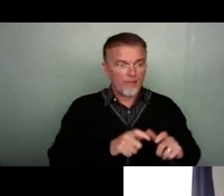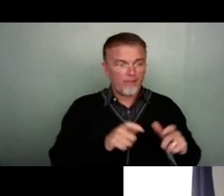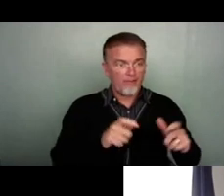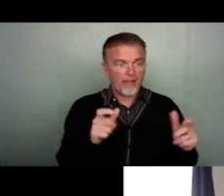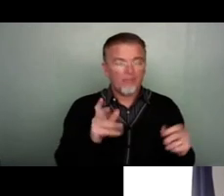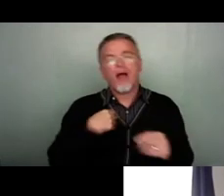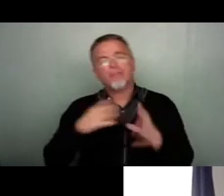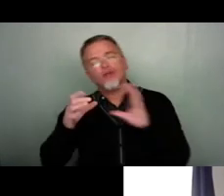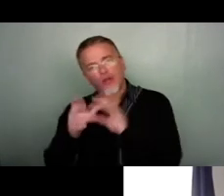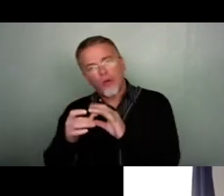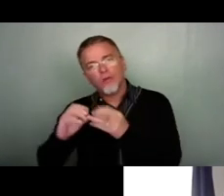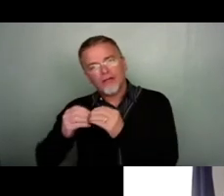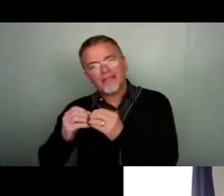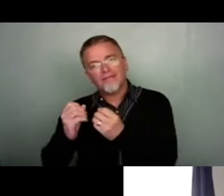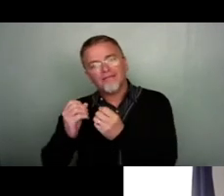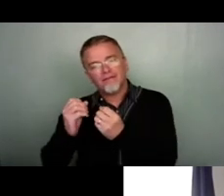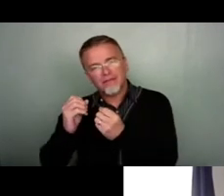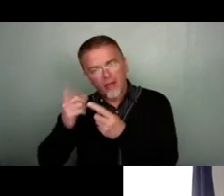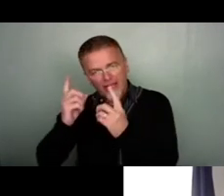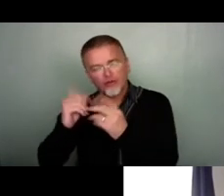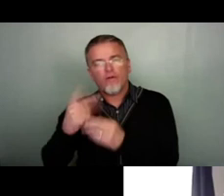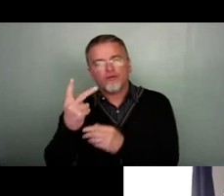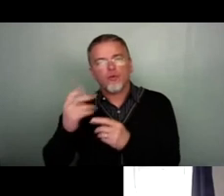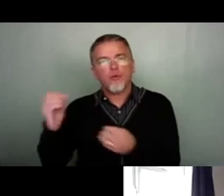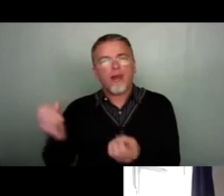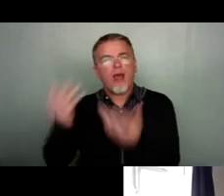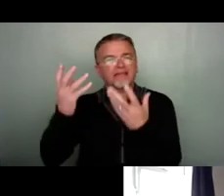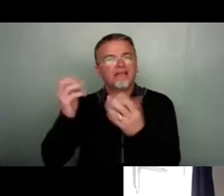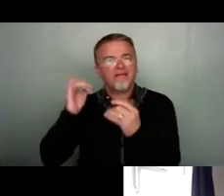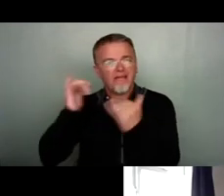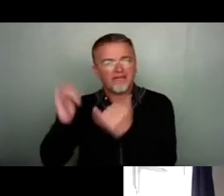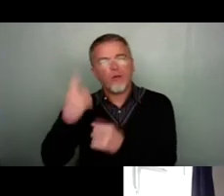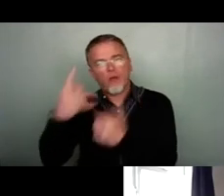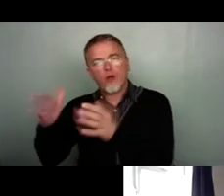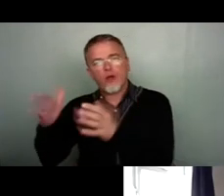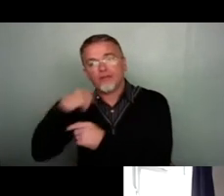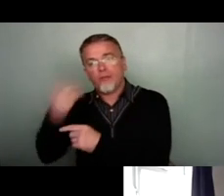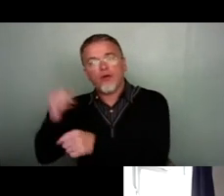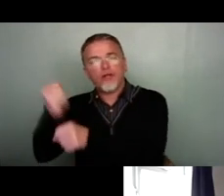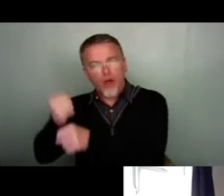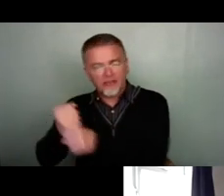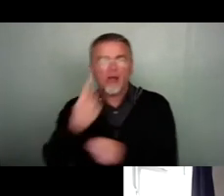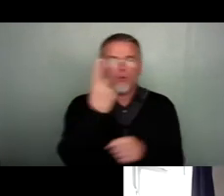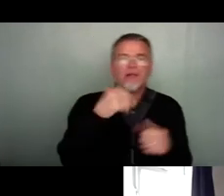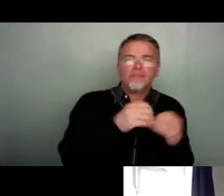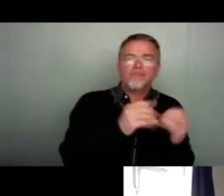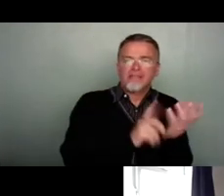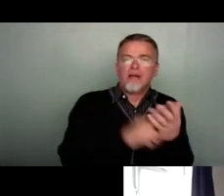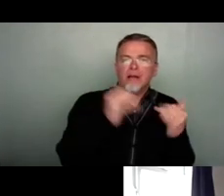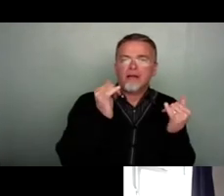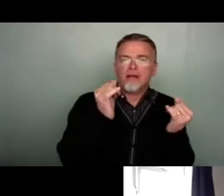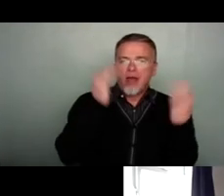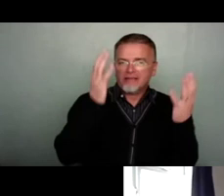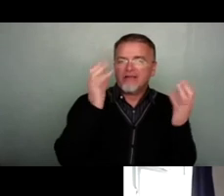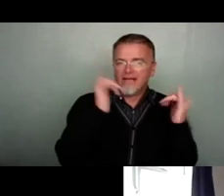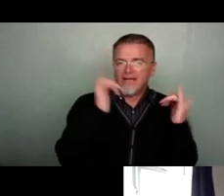co-creative director of two light festivals, one that opens tomorrow in Gloucester and one, and Bristol light festival that we're doing